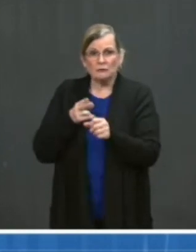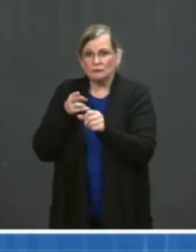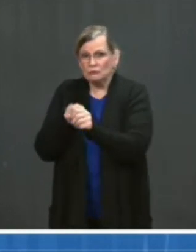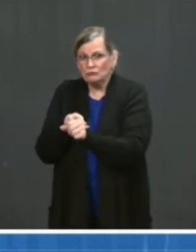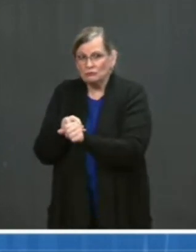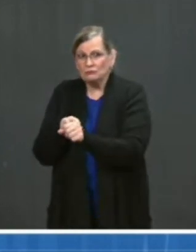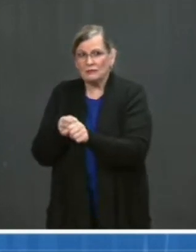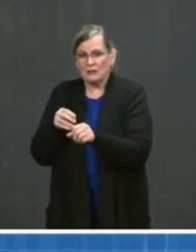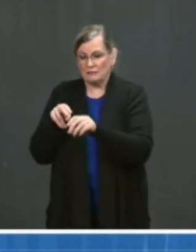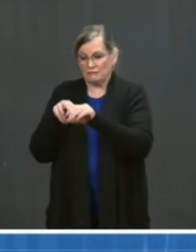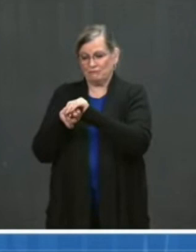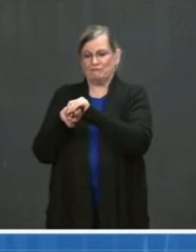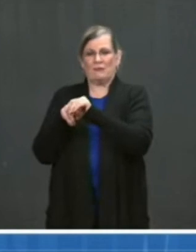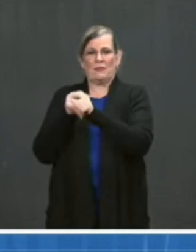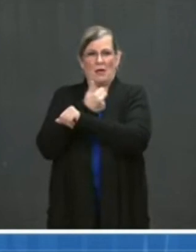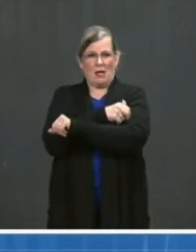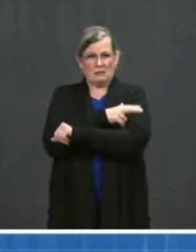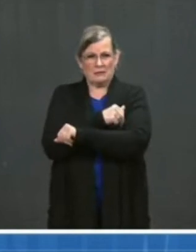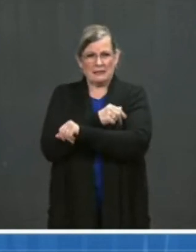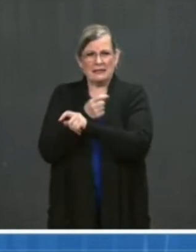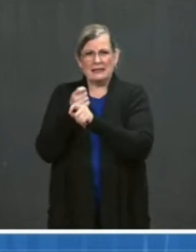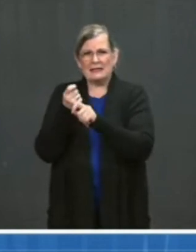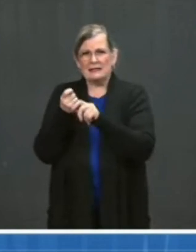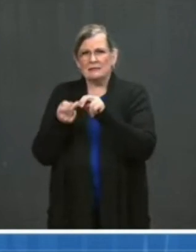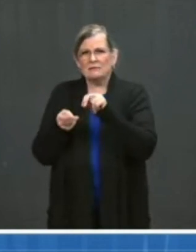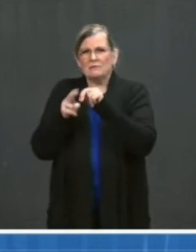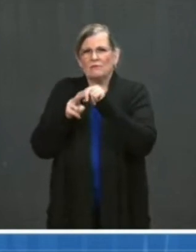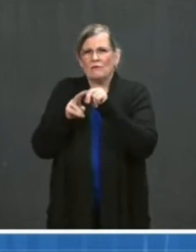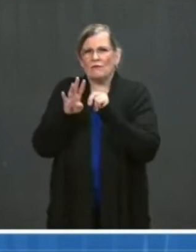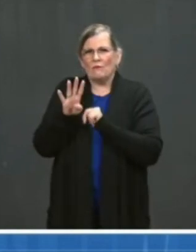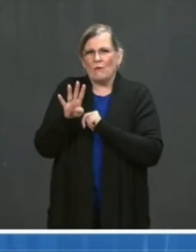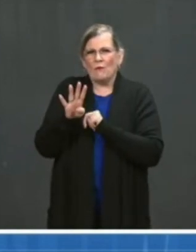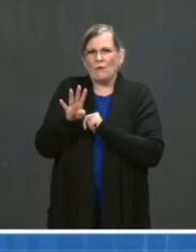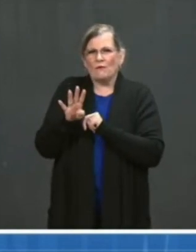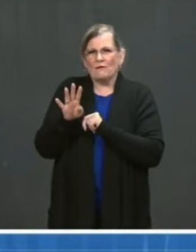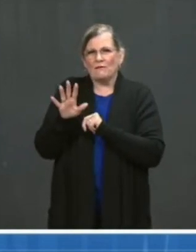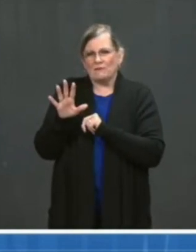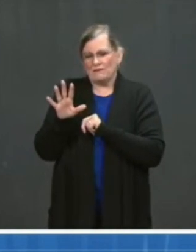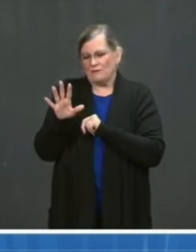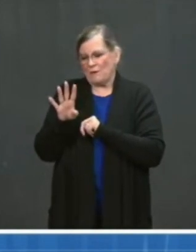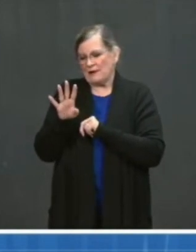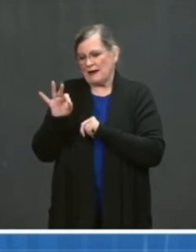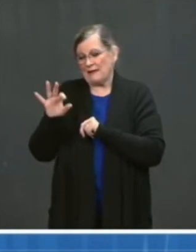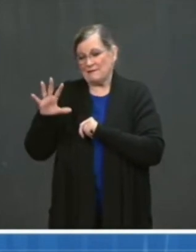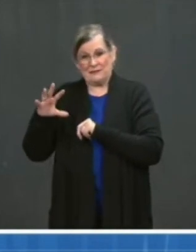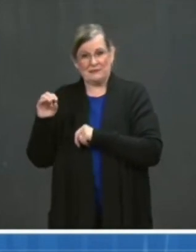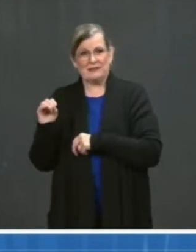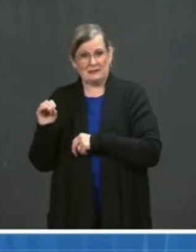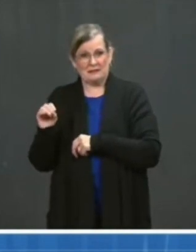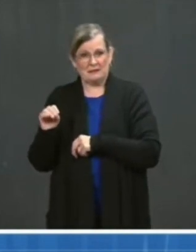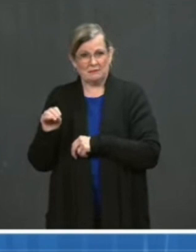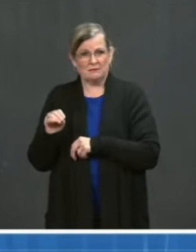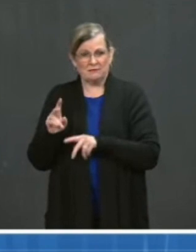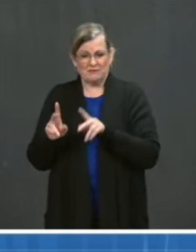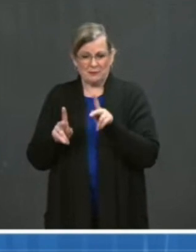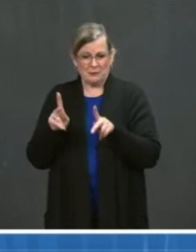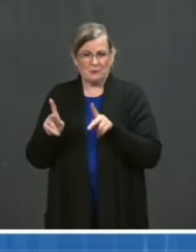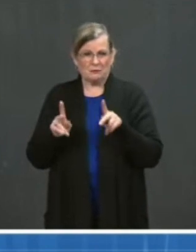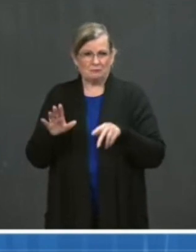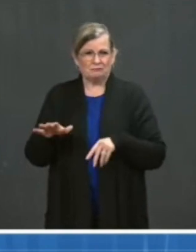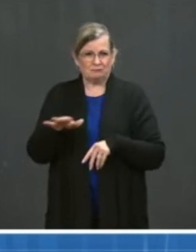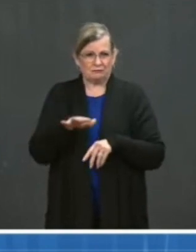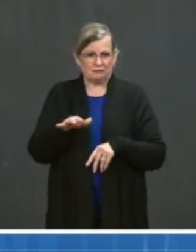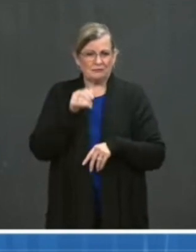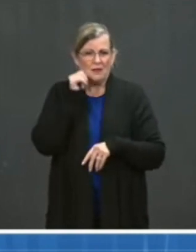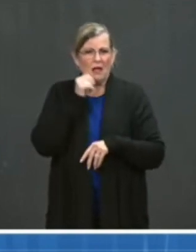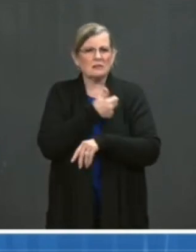average at nearly 4,950 admissions per day. The seven-day average of deaths is slightly below